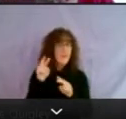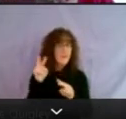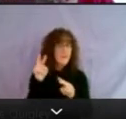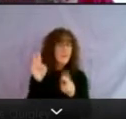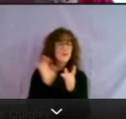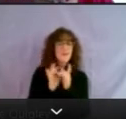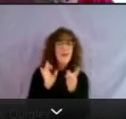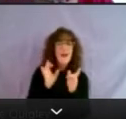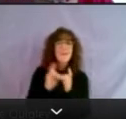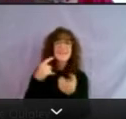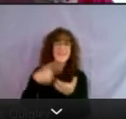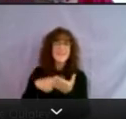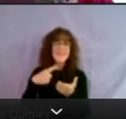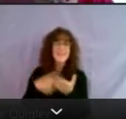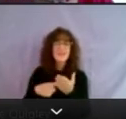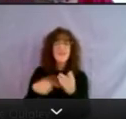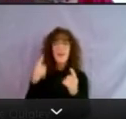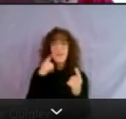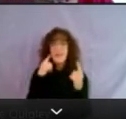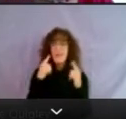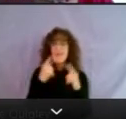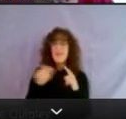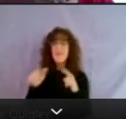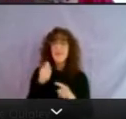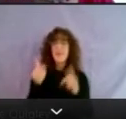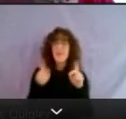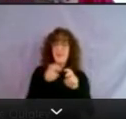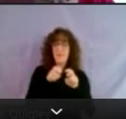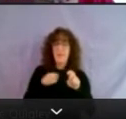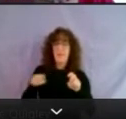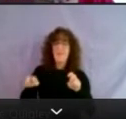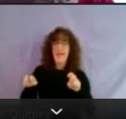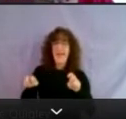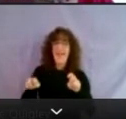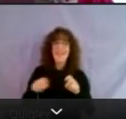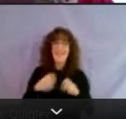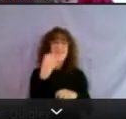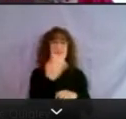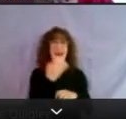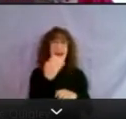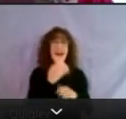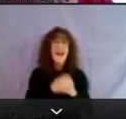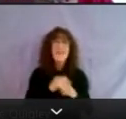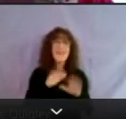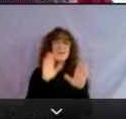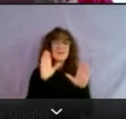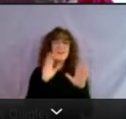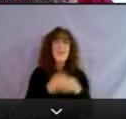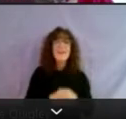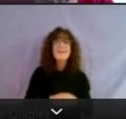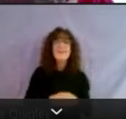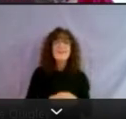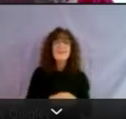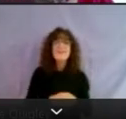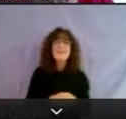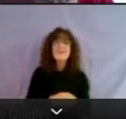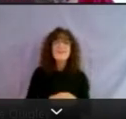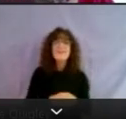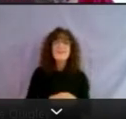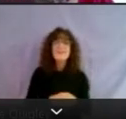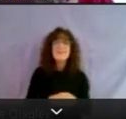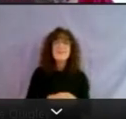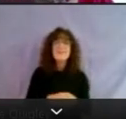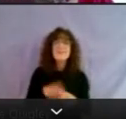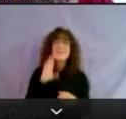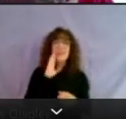comments and discussion and from hearing from all the other panelists. Wow, thank you. Those are great. And, you know, from